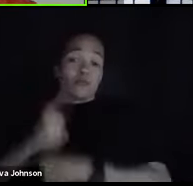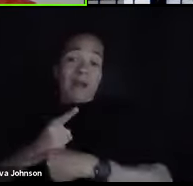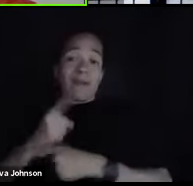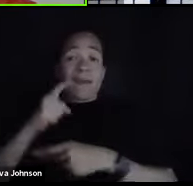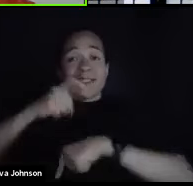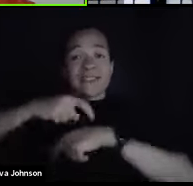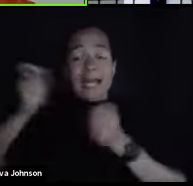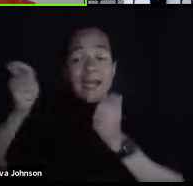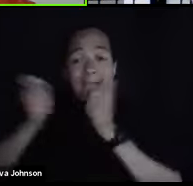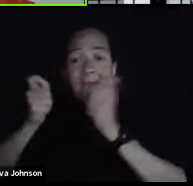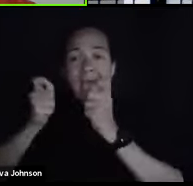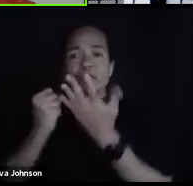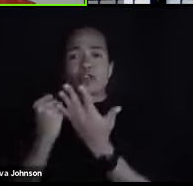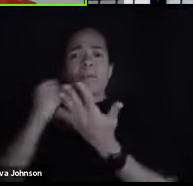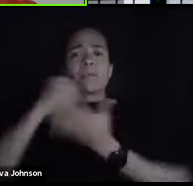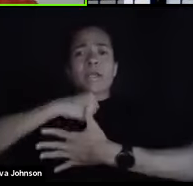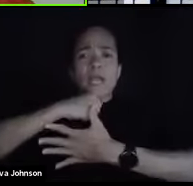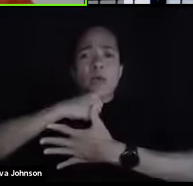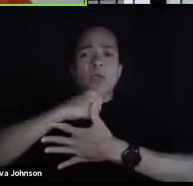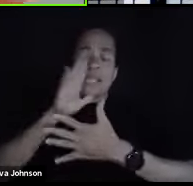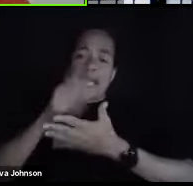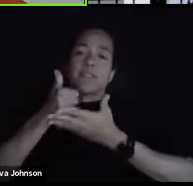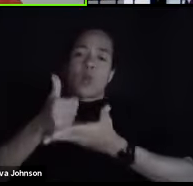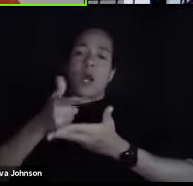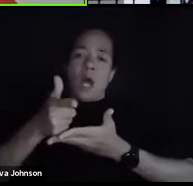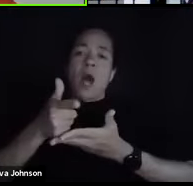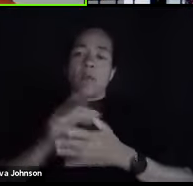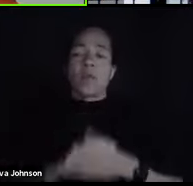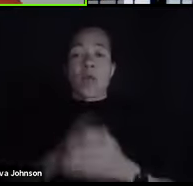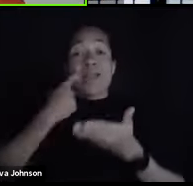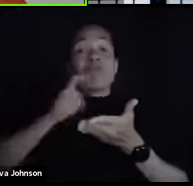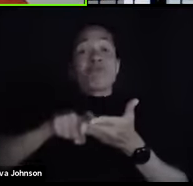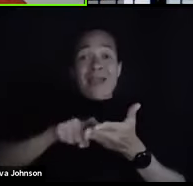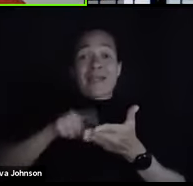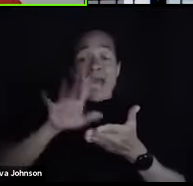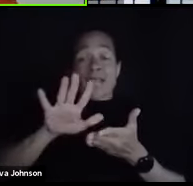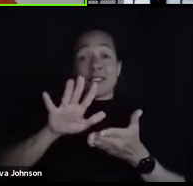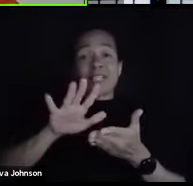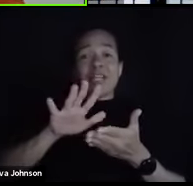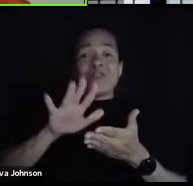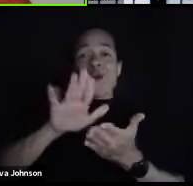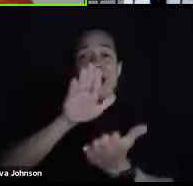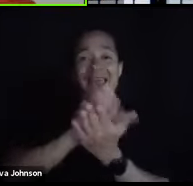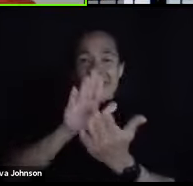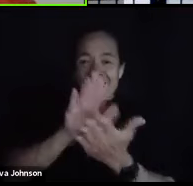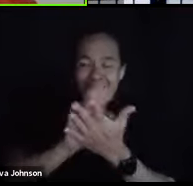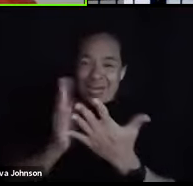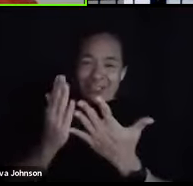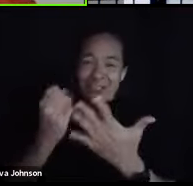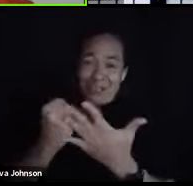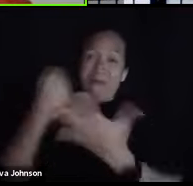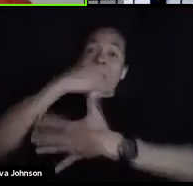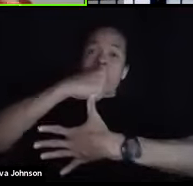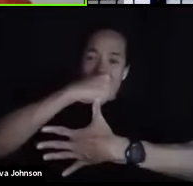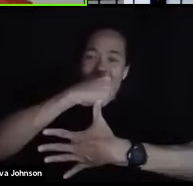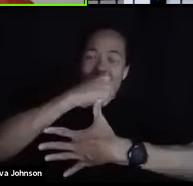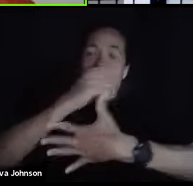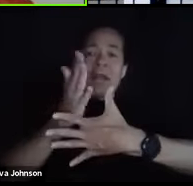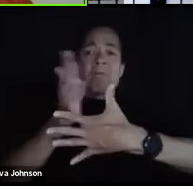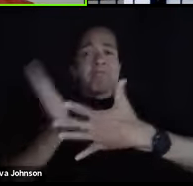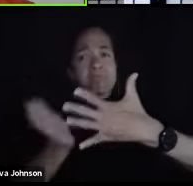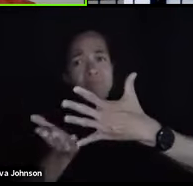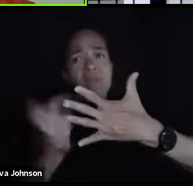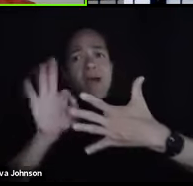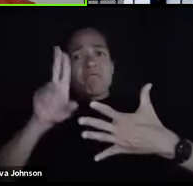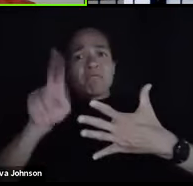will help you out so much. And just recognizing you're here for your education first and you can still have all the fun in the world while getting your